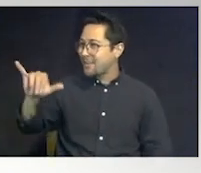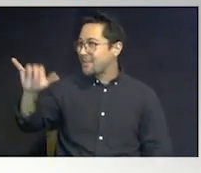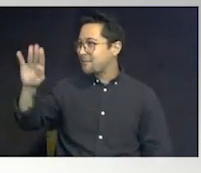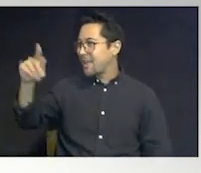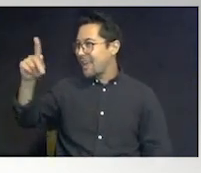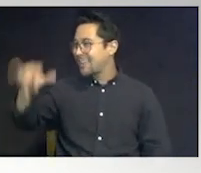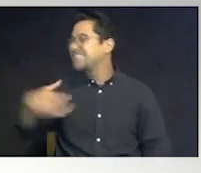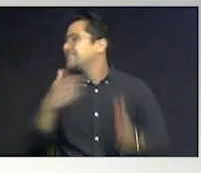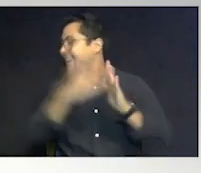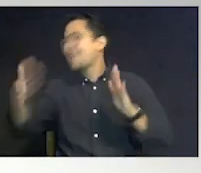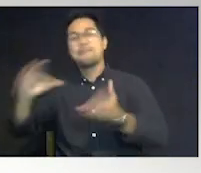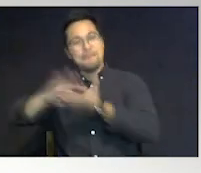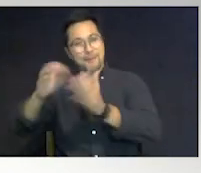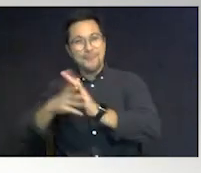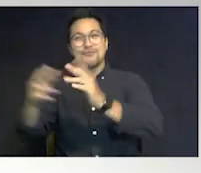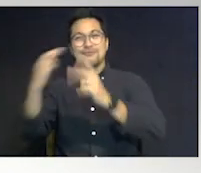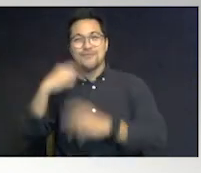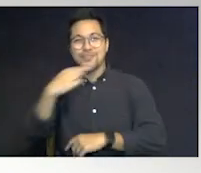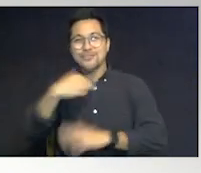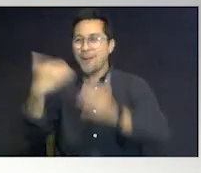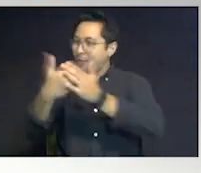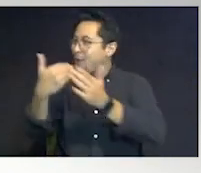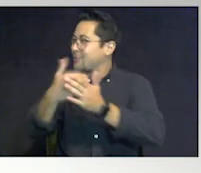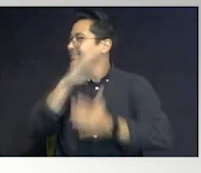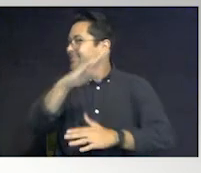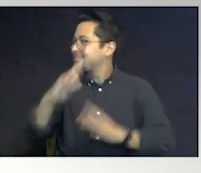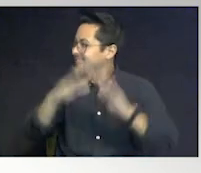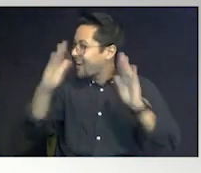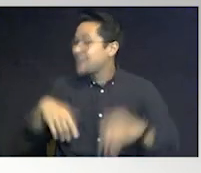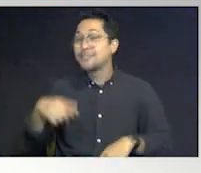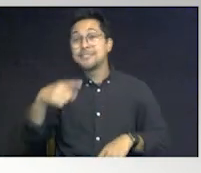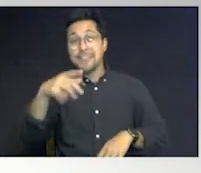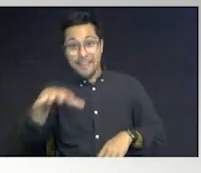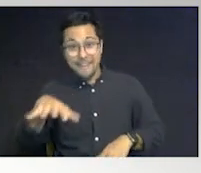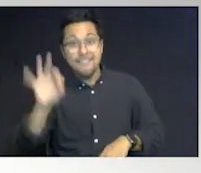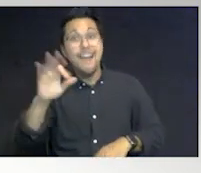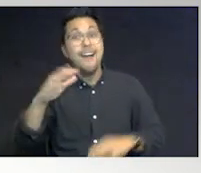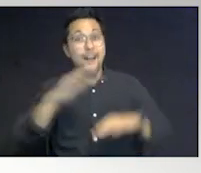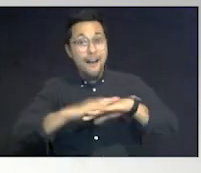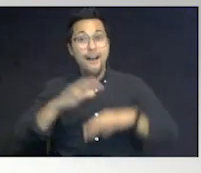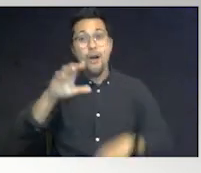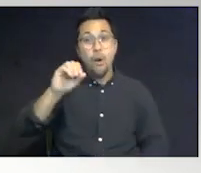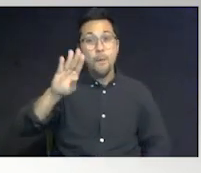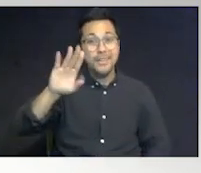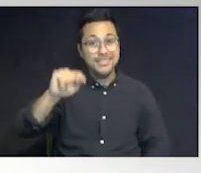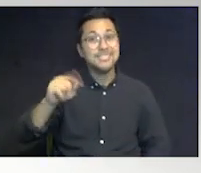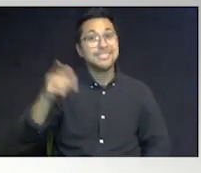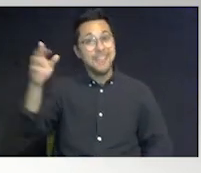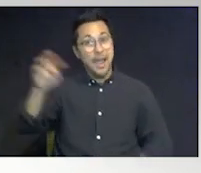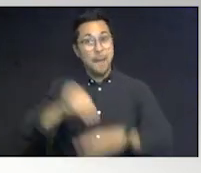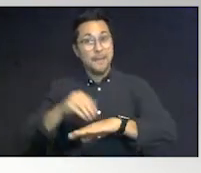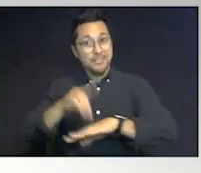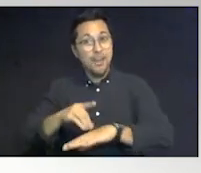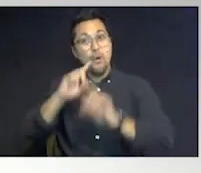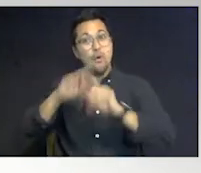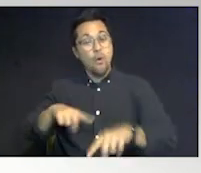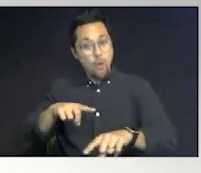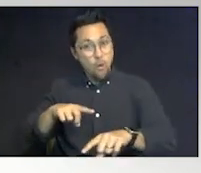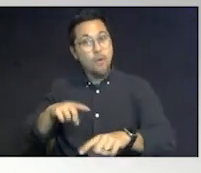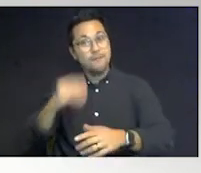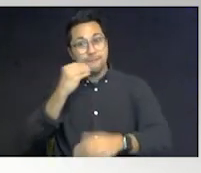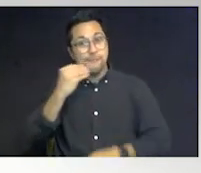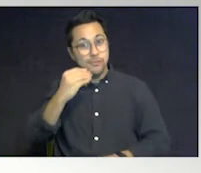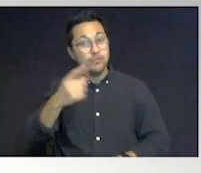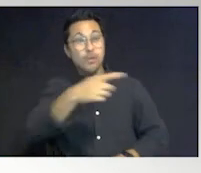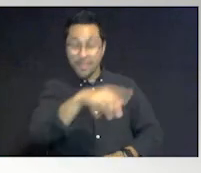by a burger joint close to his house. And they found her on OBT at a McDonald's over Burger King. So there